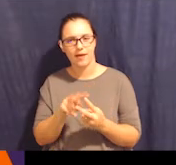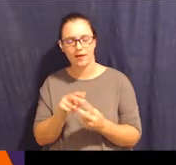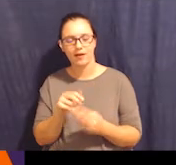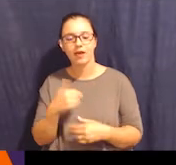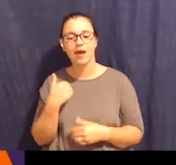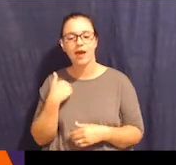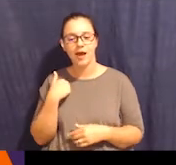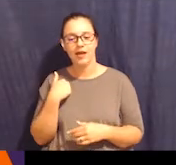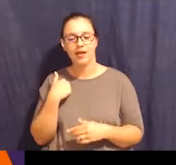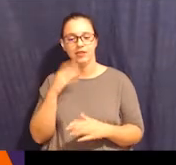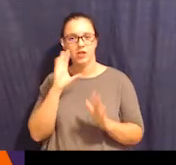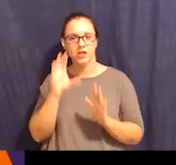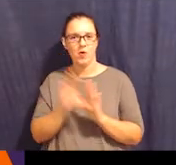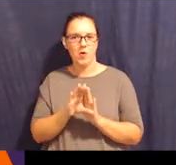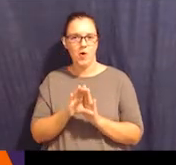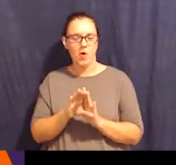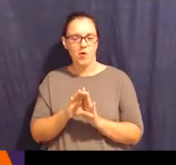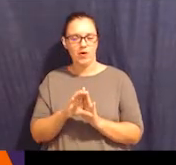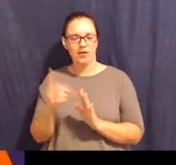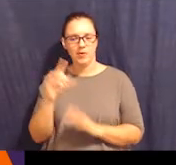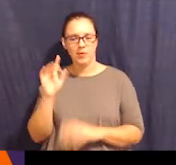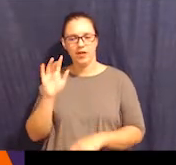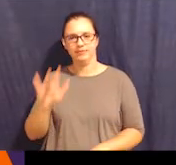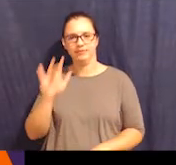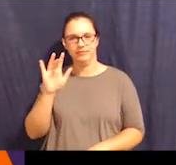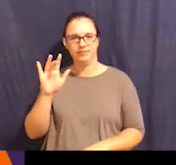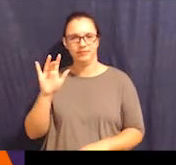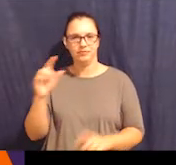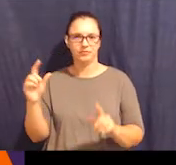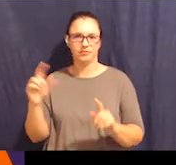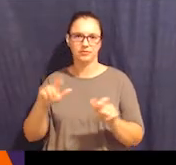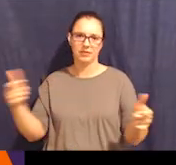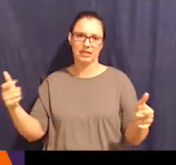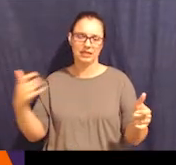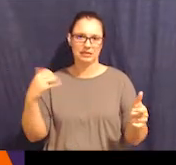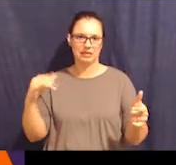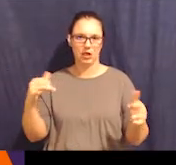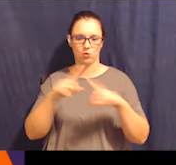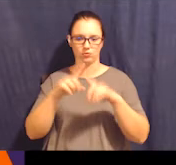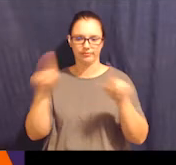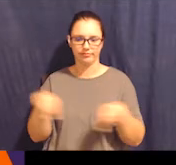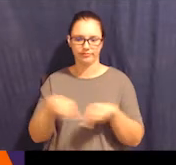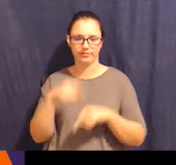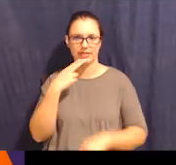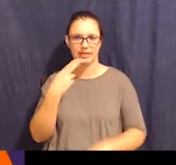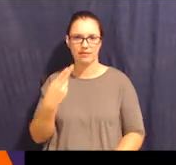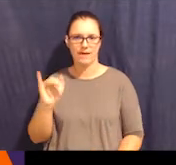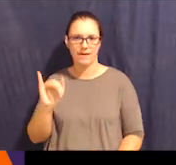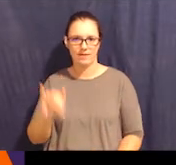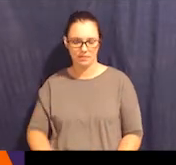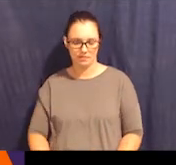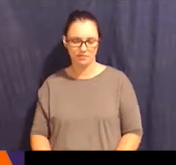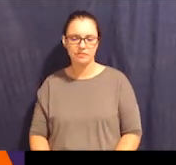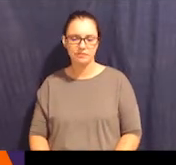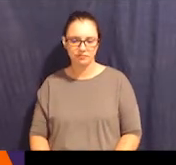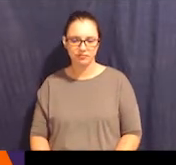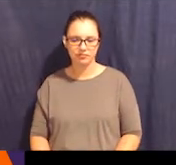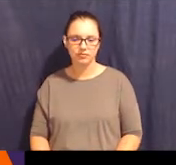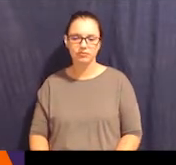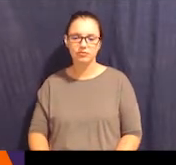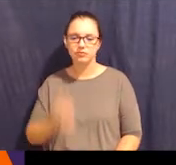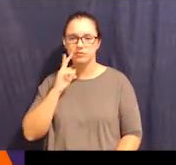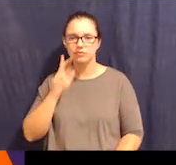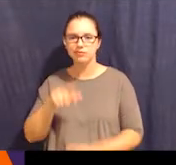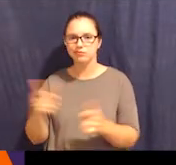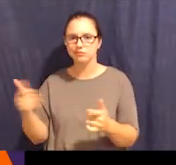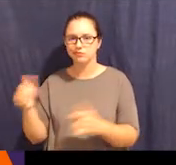on a big button that says hi. And then you see a big button that's green has a check mark and says, yes. And a big